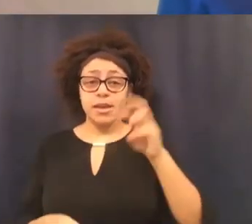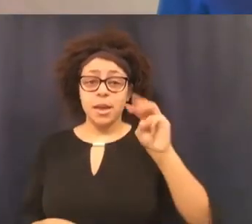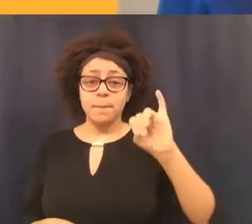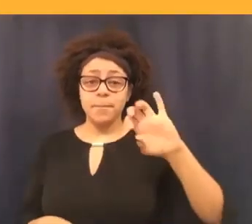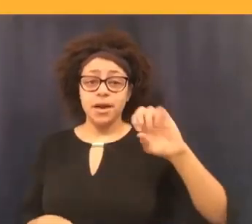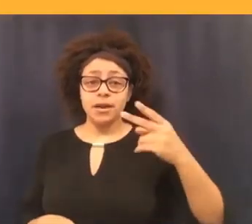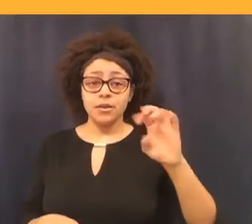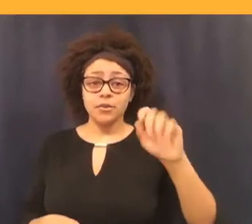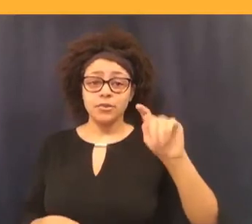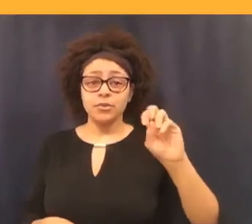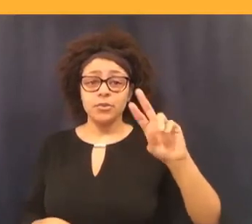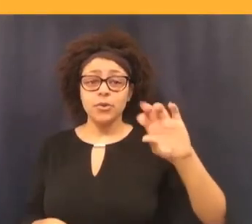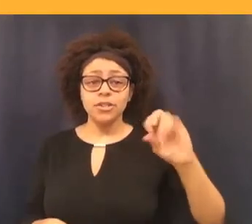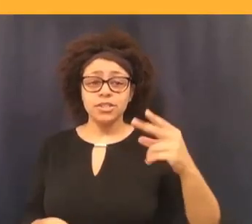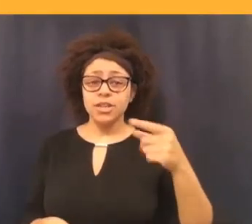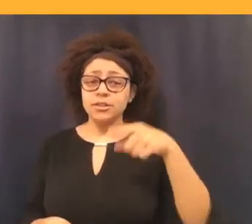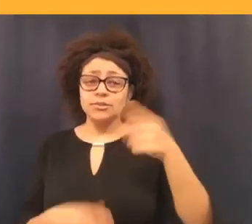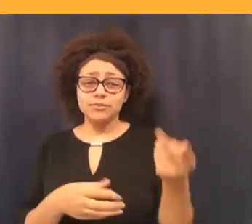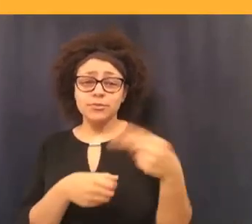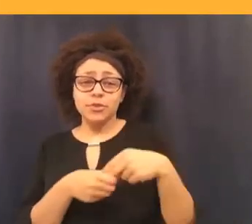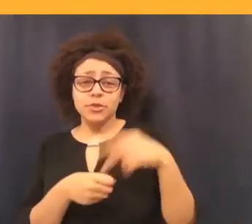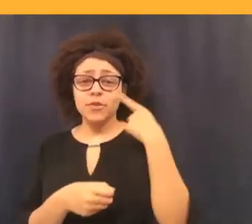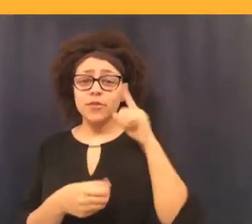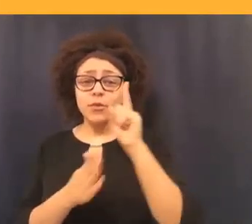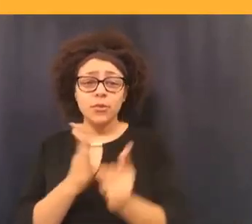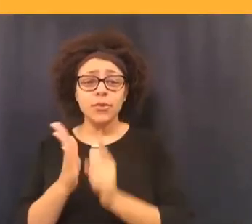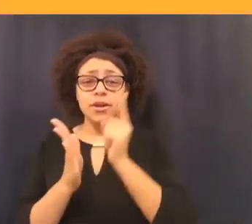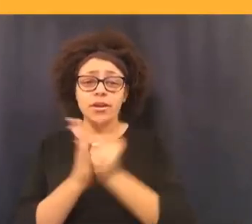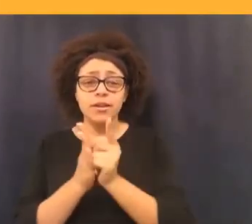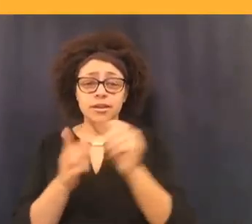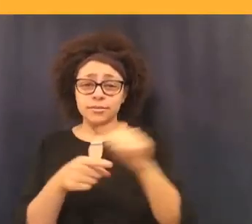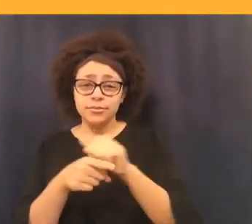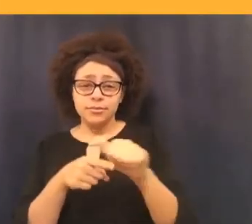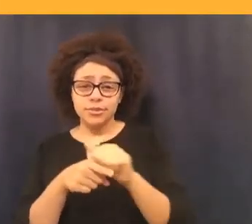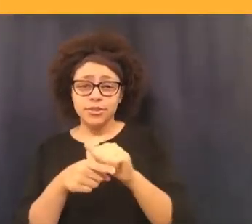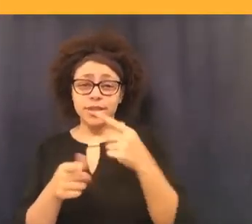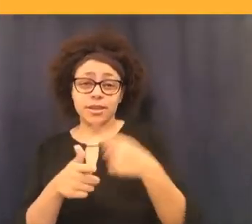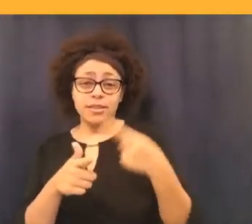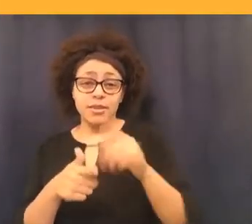training session, then forward this message to a friend that may also be interested.